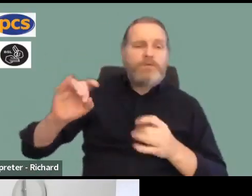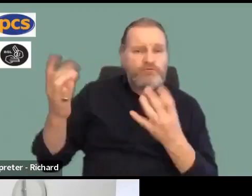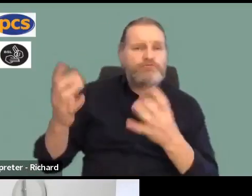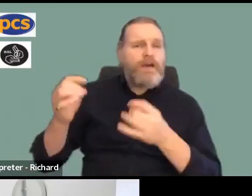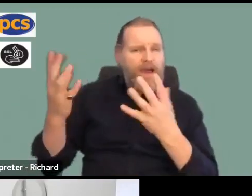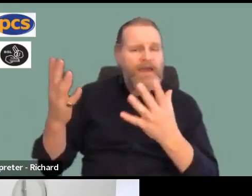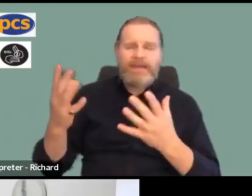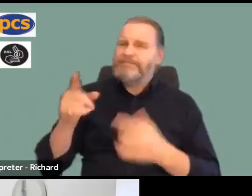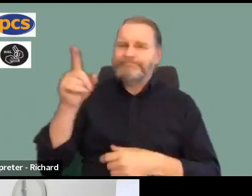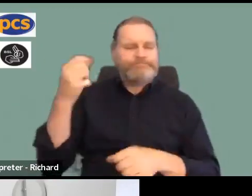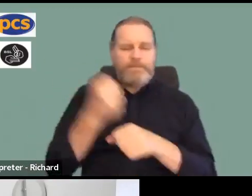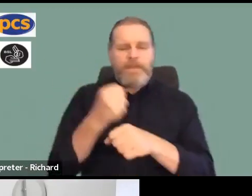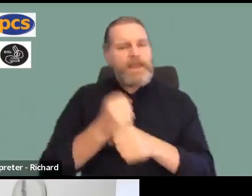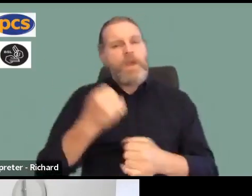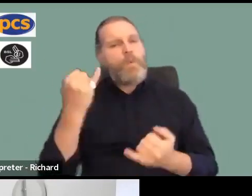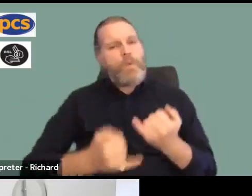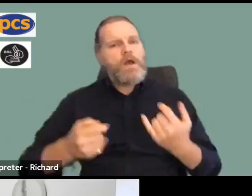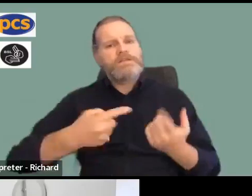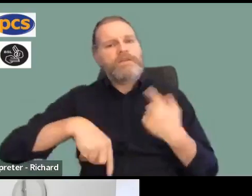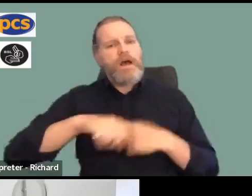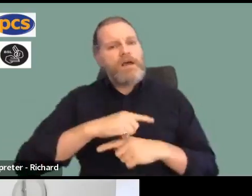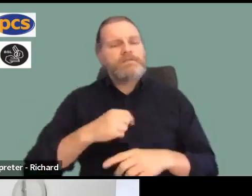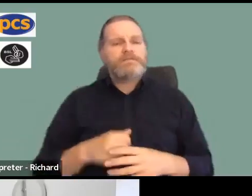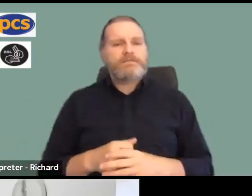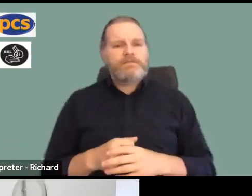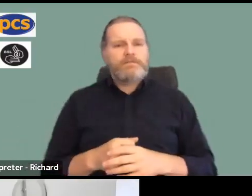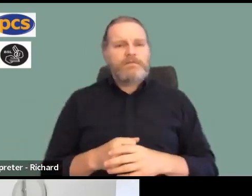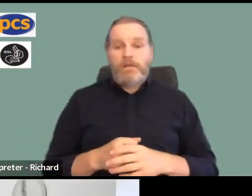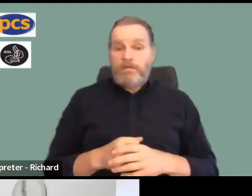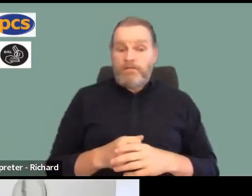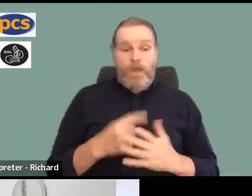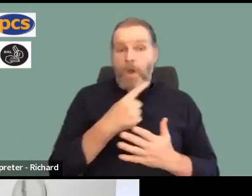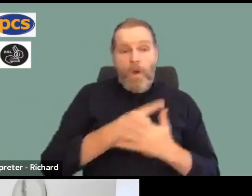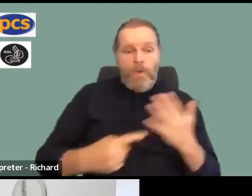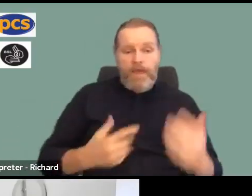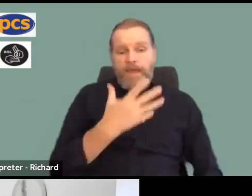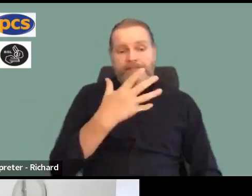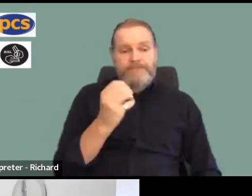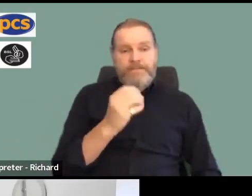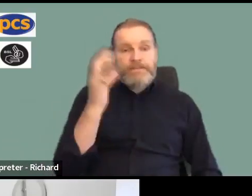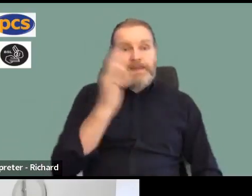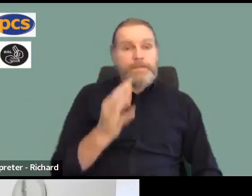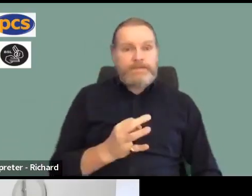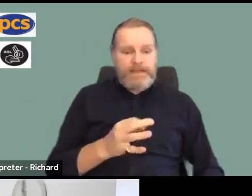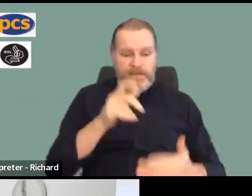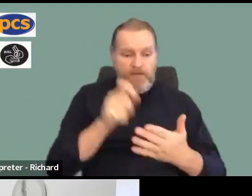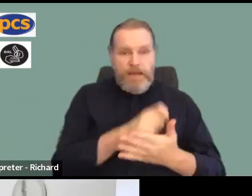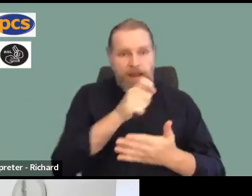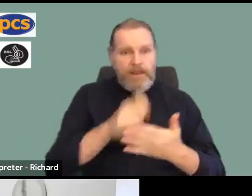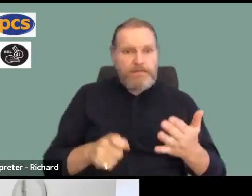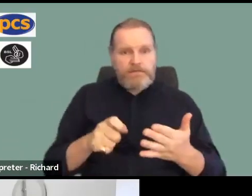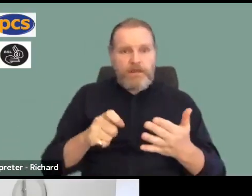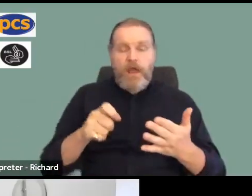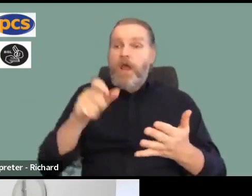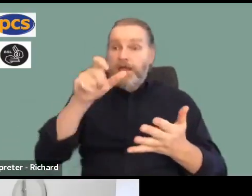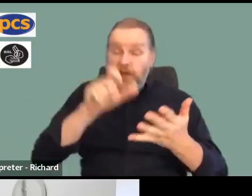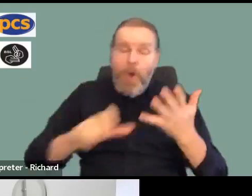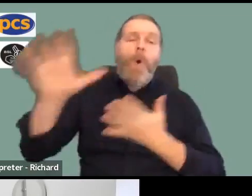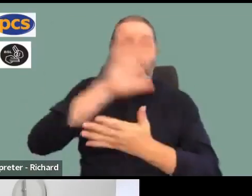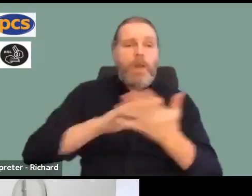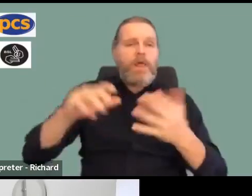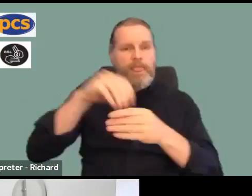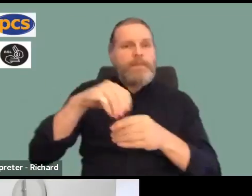increasing, not just to 50% needing to vote in ballots, but that 50% of all members must also vote yes.